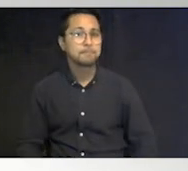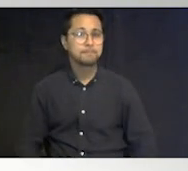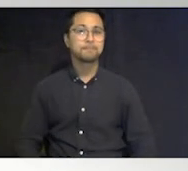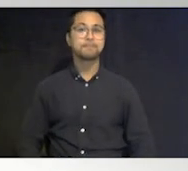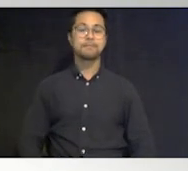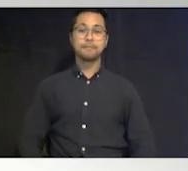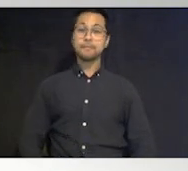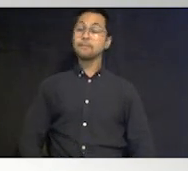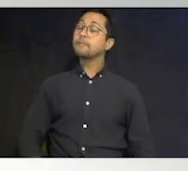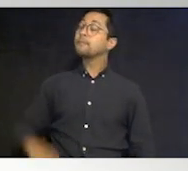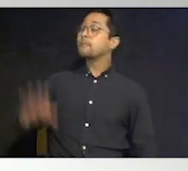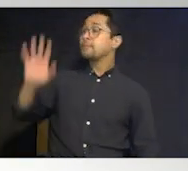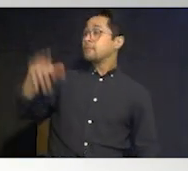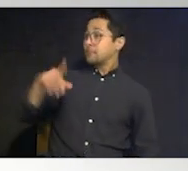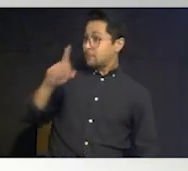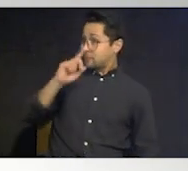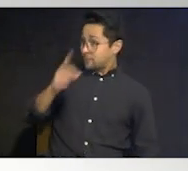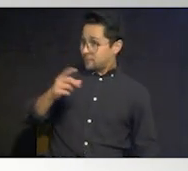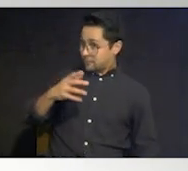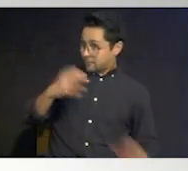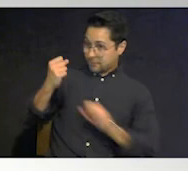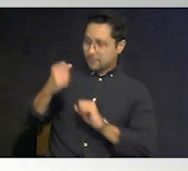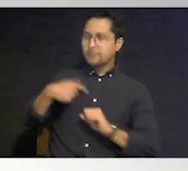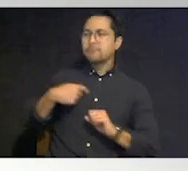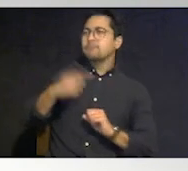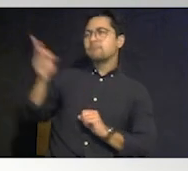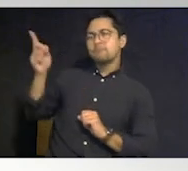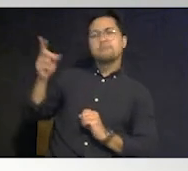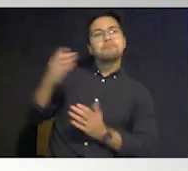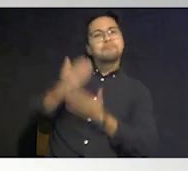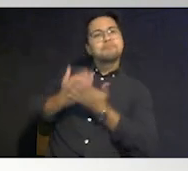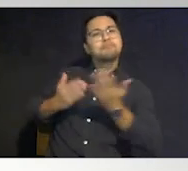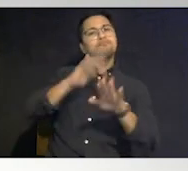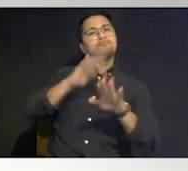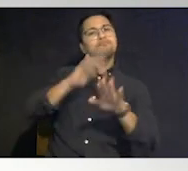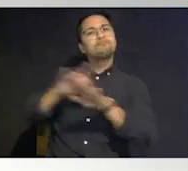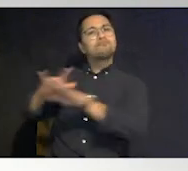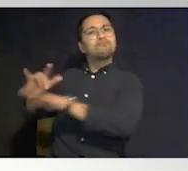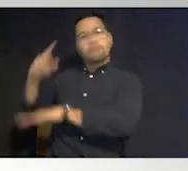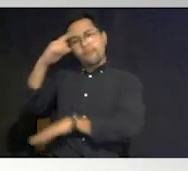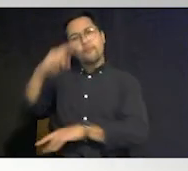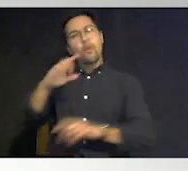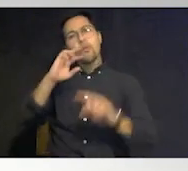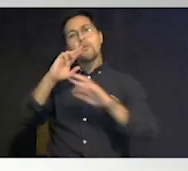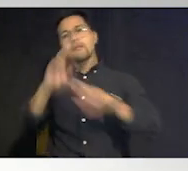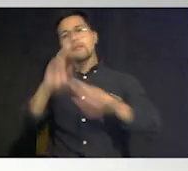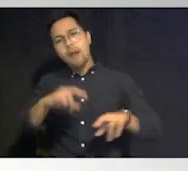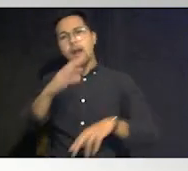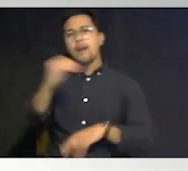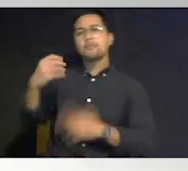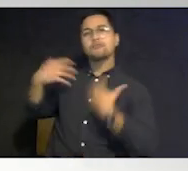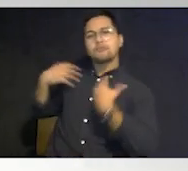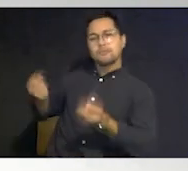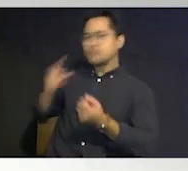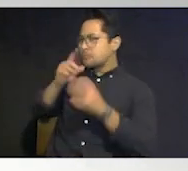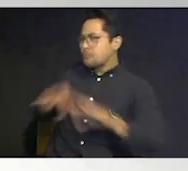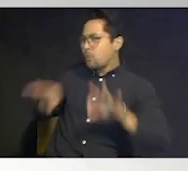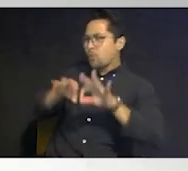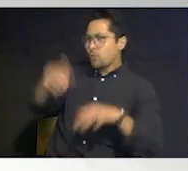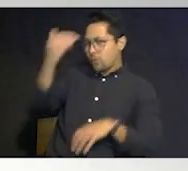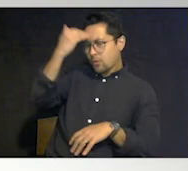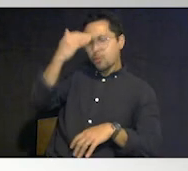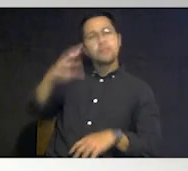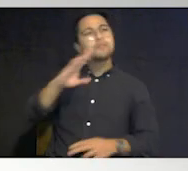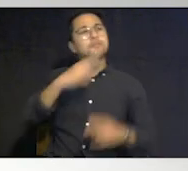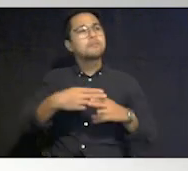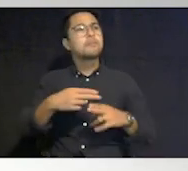effective so real quick um these are just some resources for response and recovery that's important for you to know about and you know we're talking about the